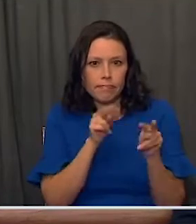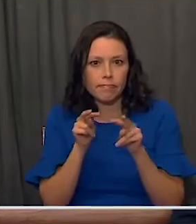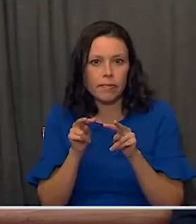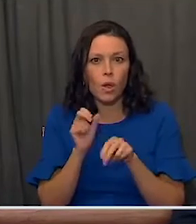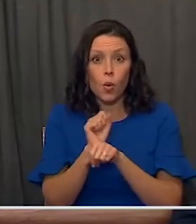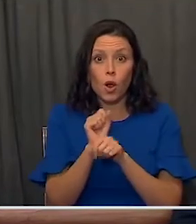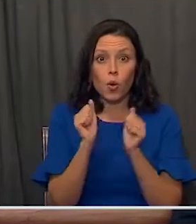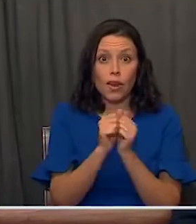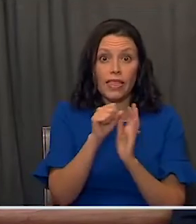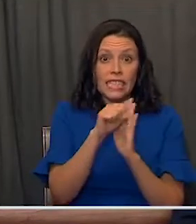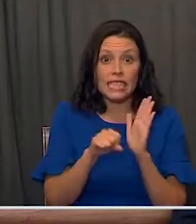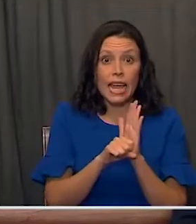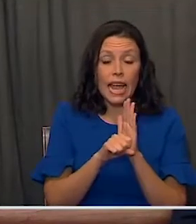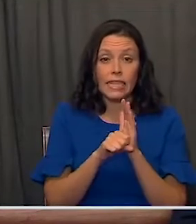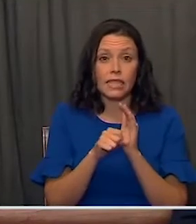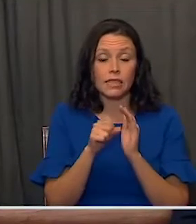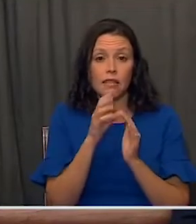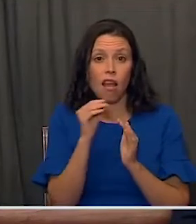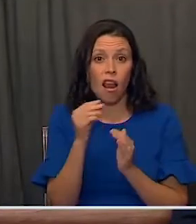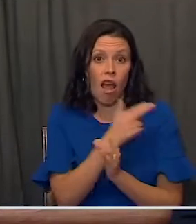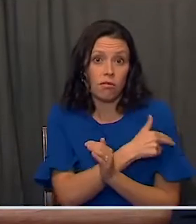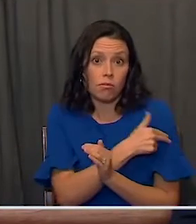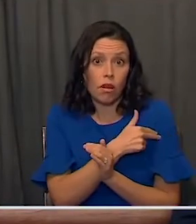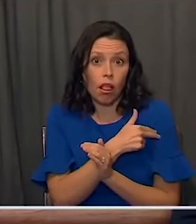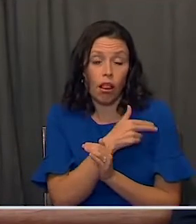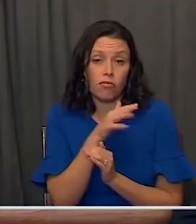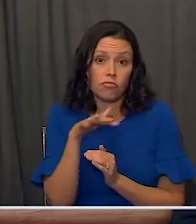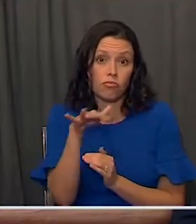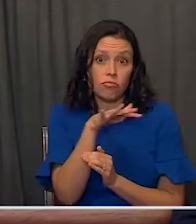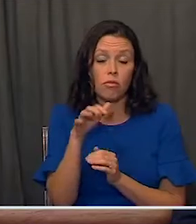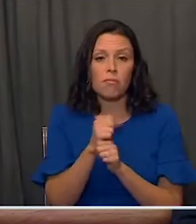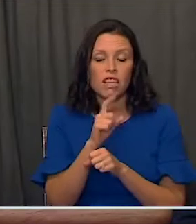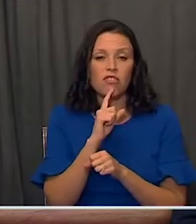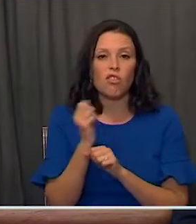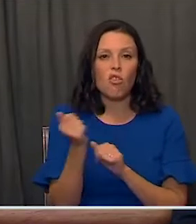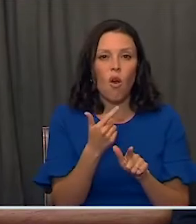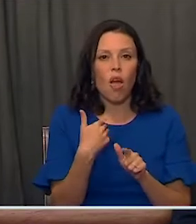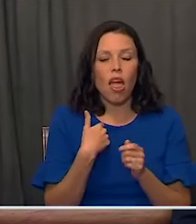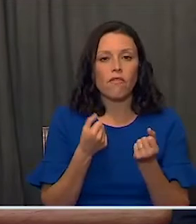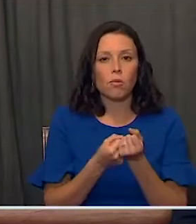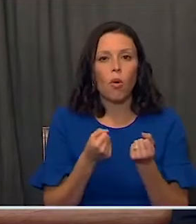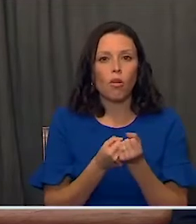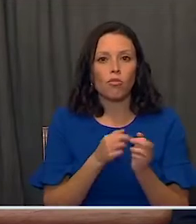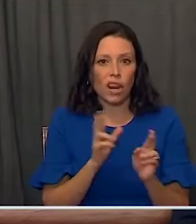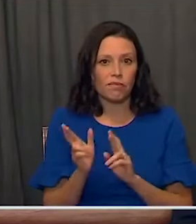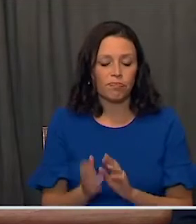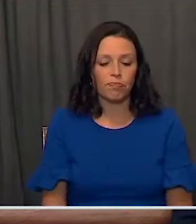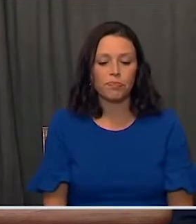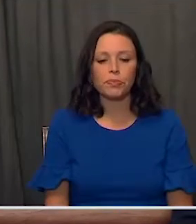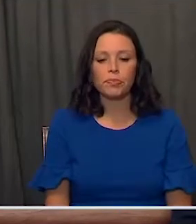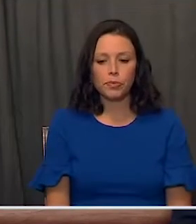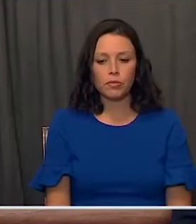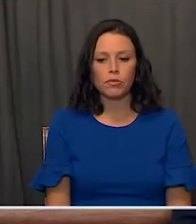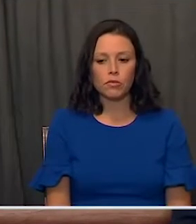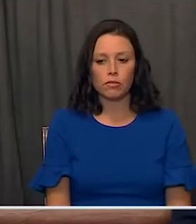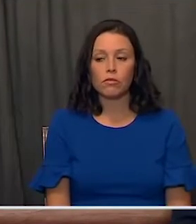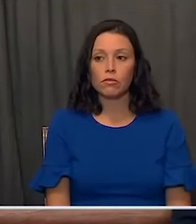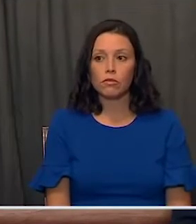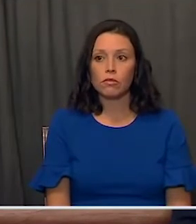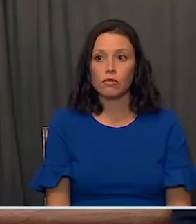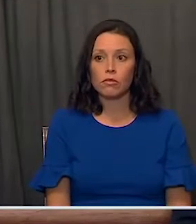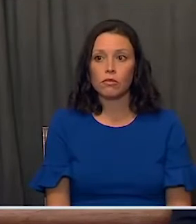with state officials, with hospital administrators to make sure that our hospitals have the support they need. Also, as we gather, more than